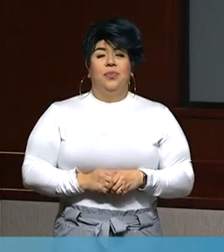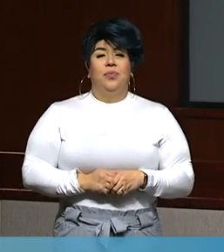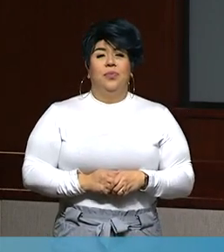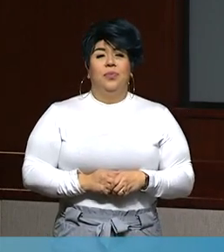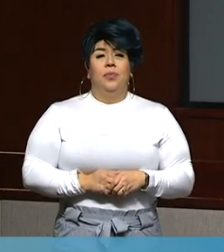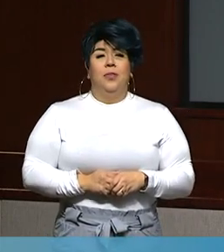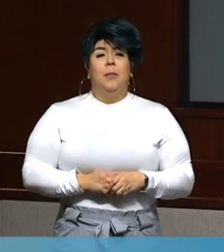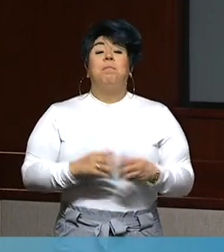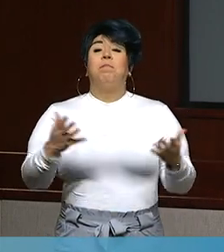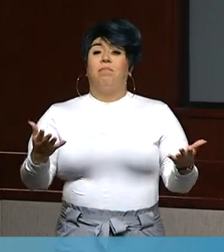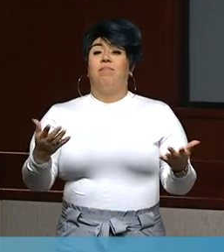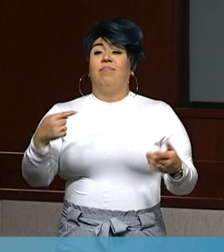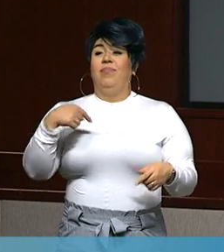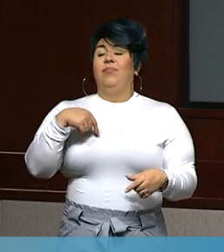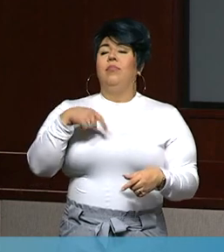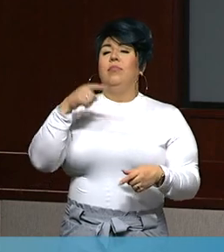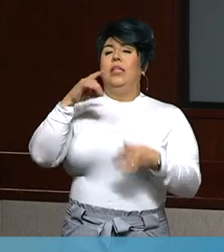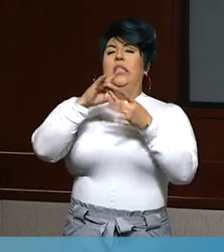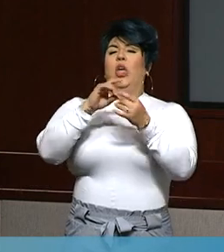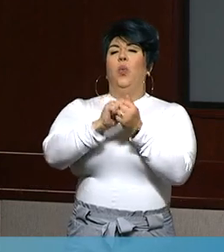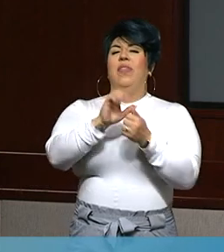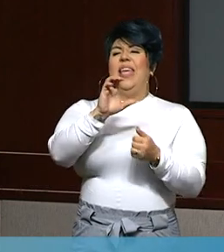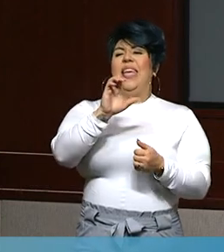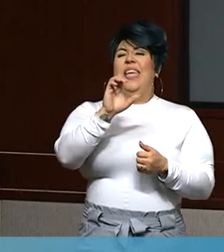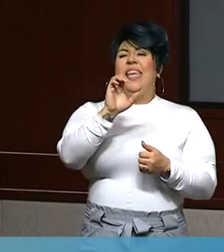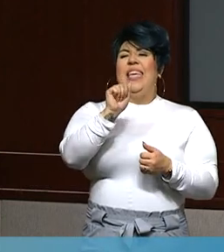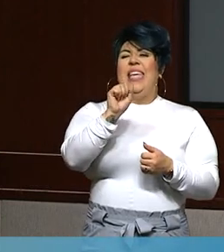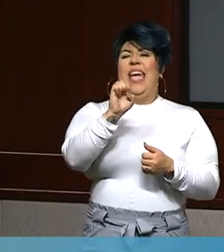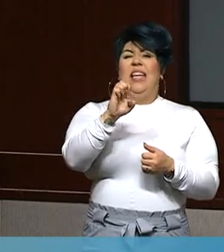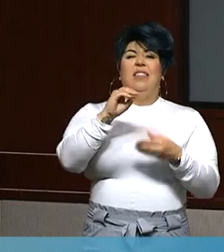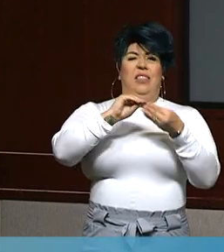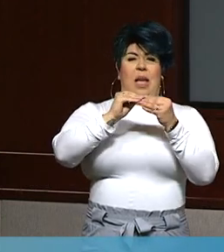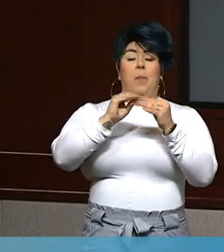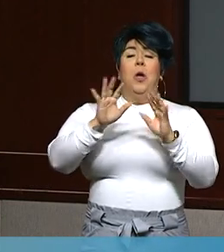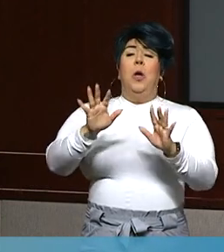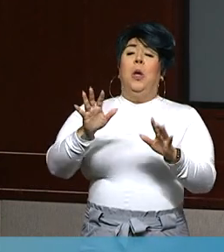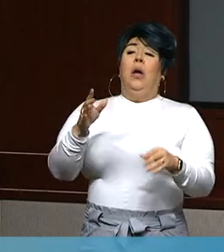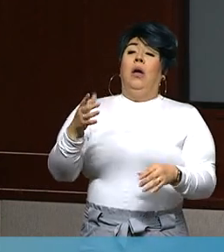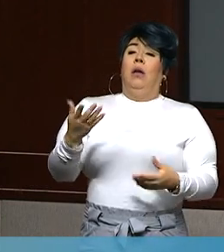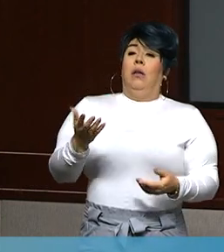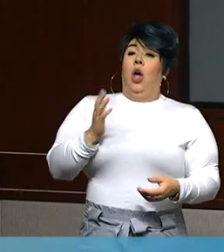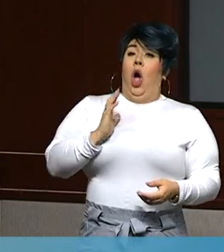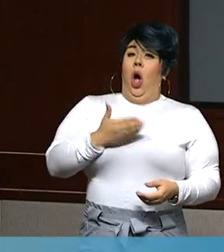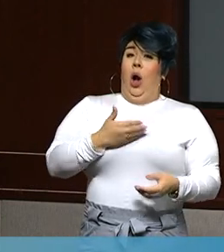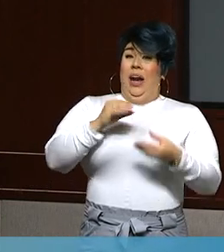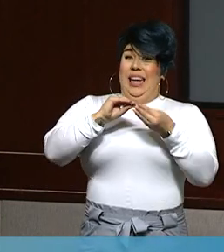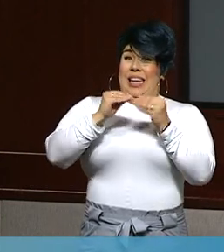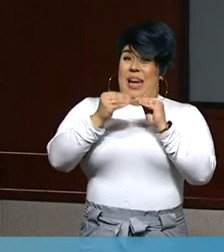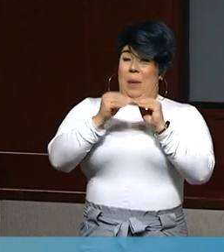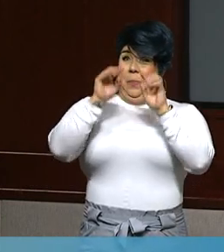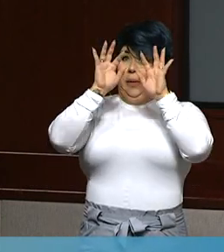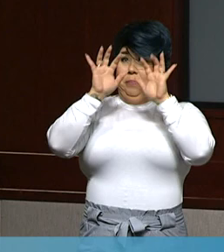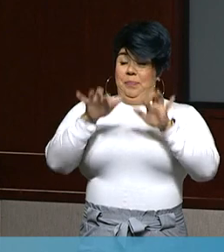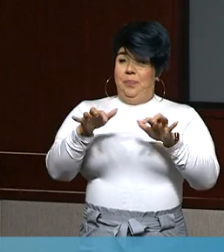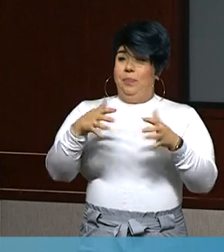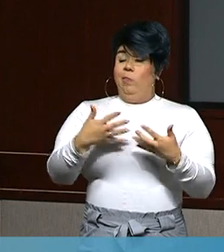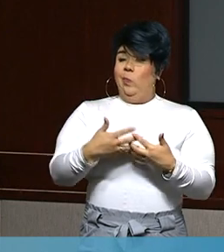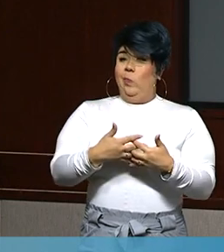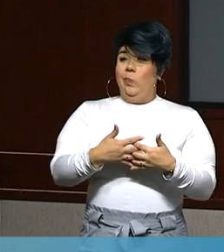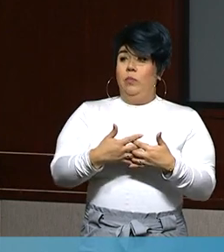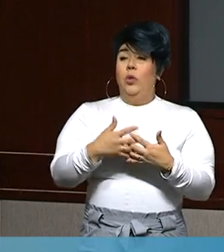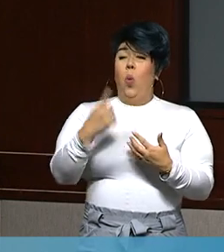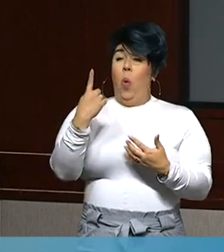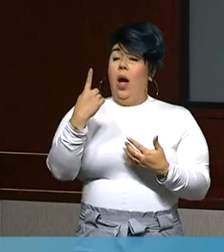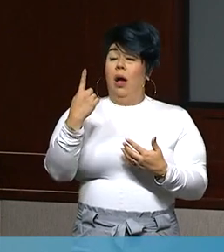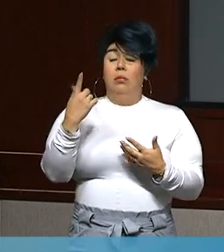From a case perspective in Kern County, we're just looking at our dashboard and something that is very